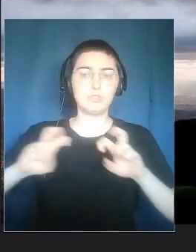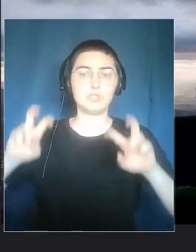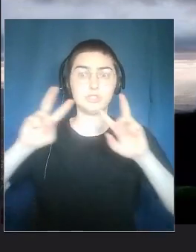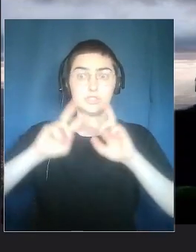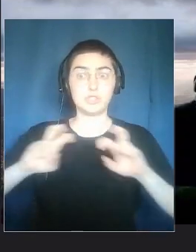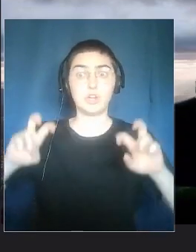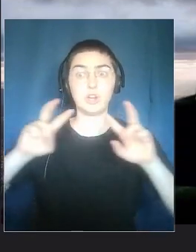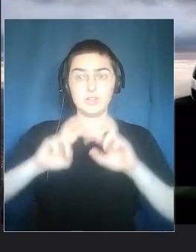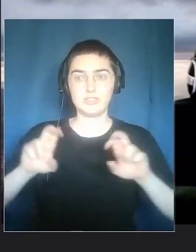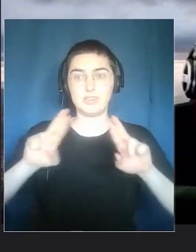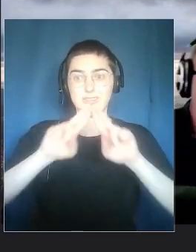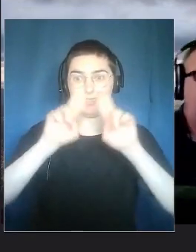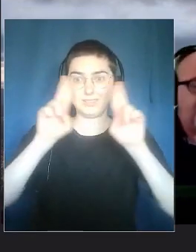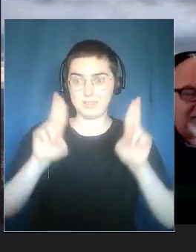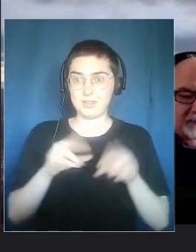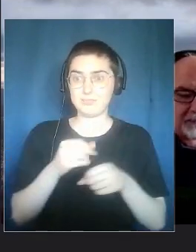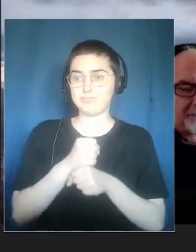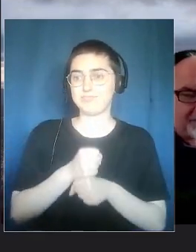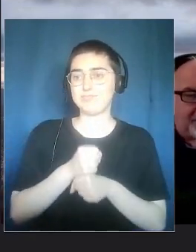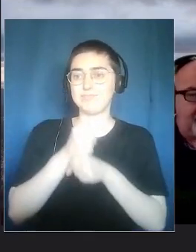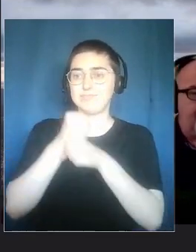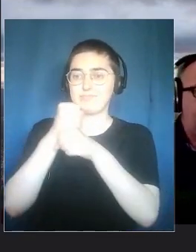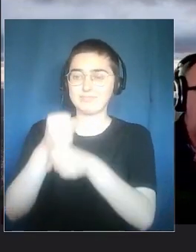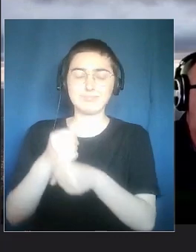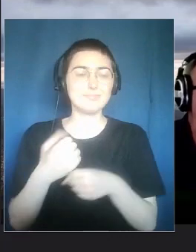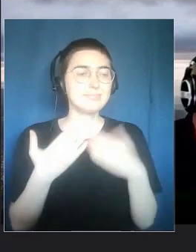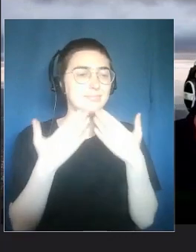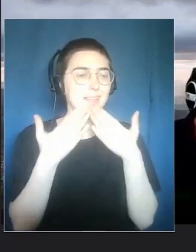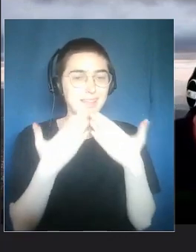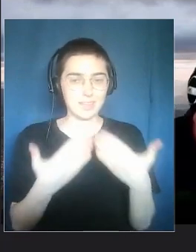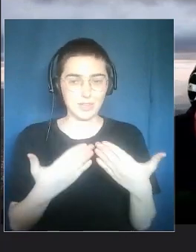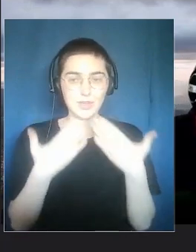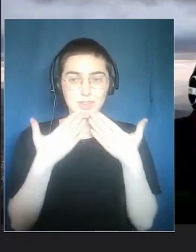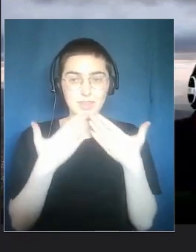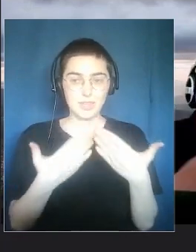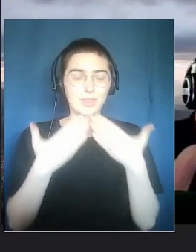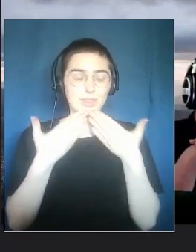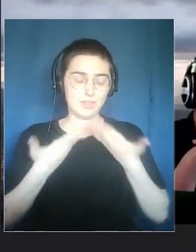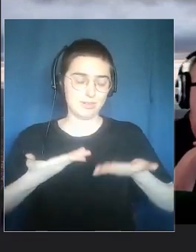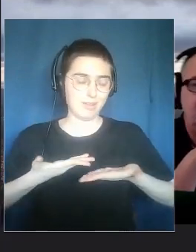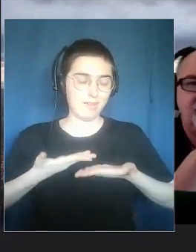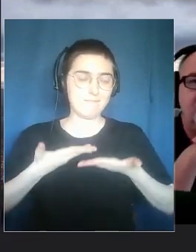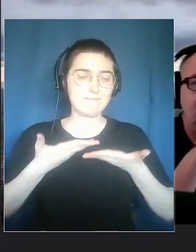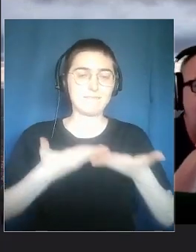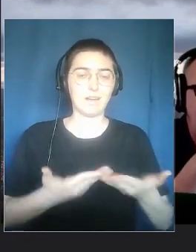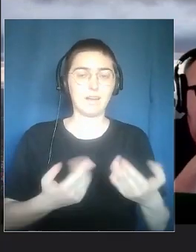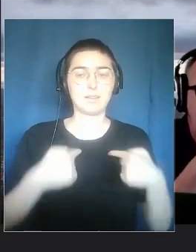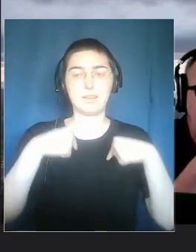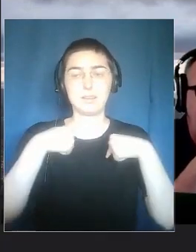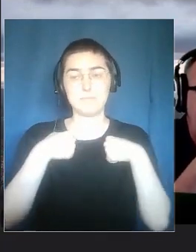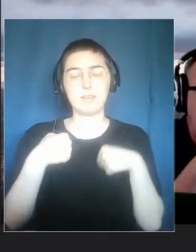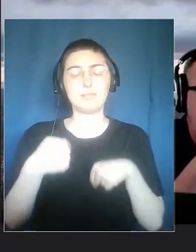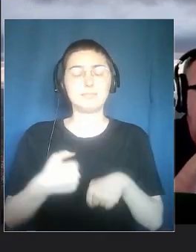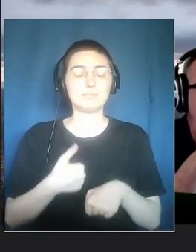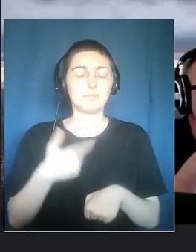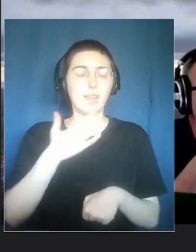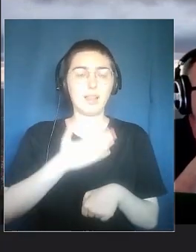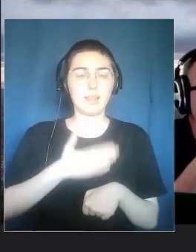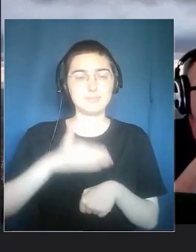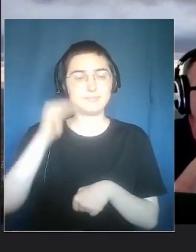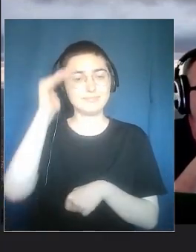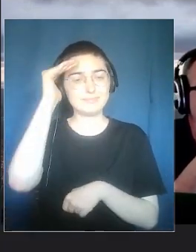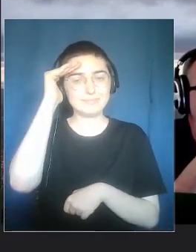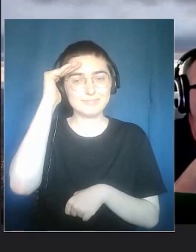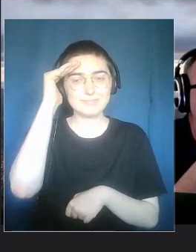Stefania Zardini, the floor is yours. Thank you. Thank you, Carlo. Thank you for inviting me. It's always